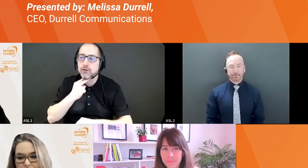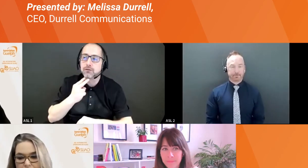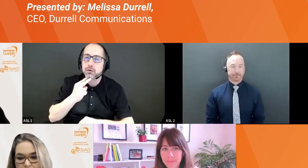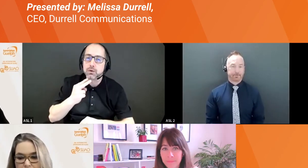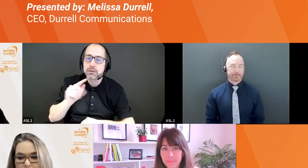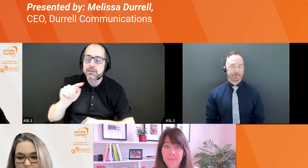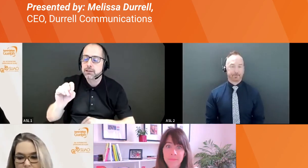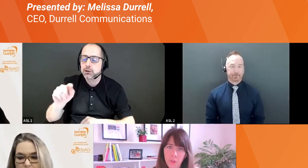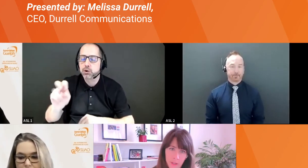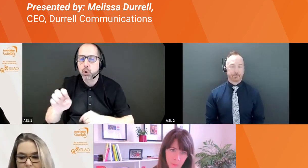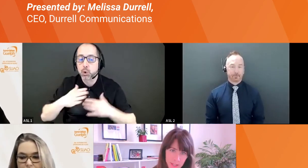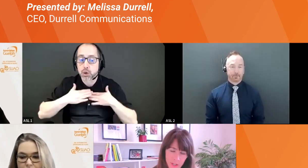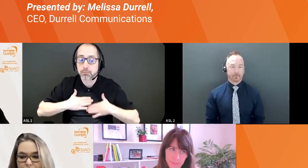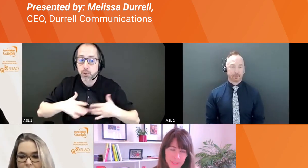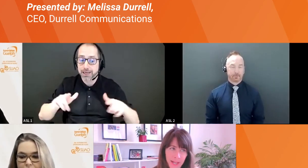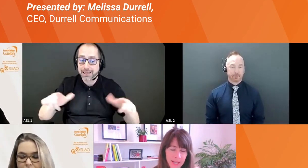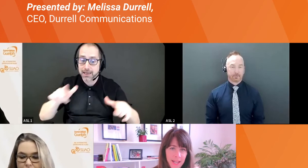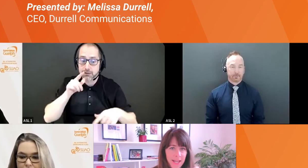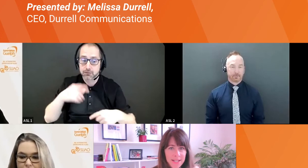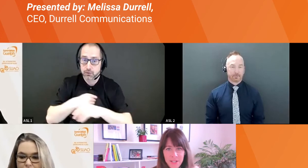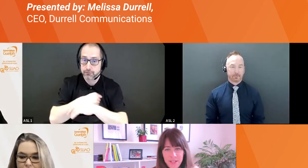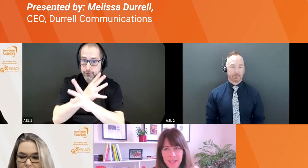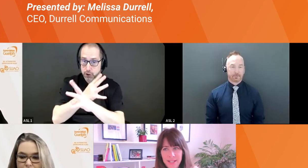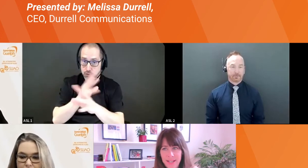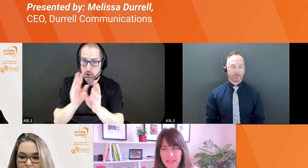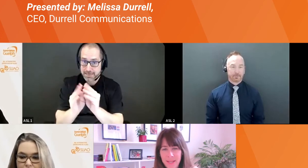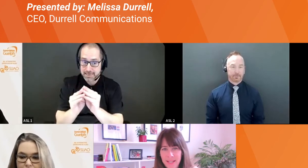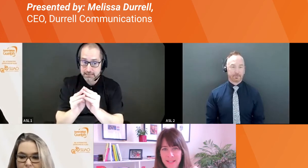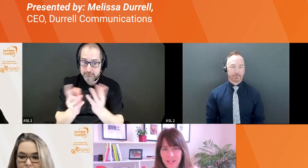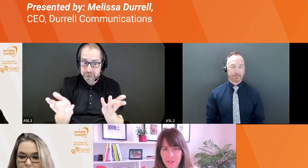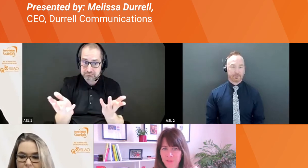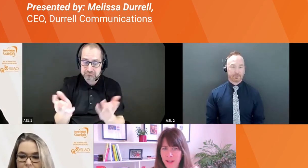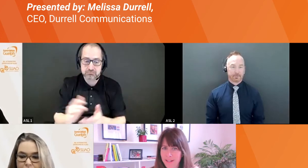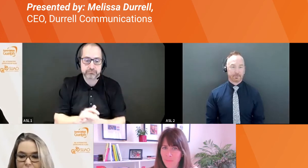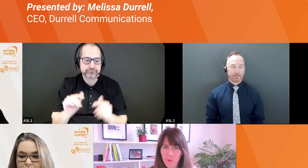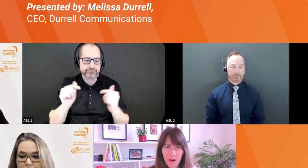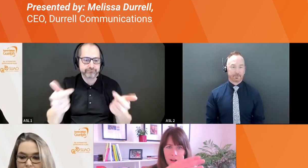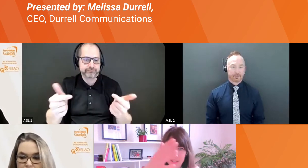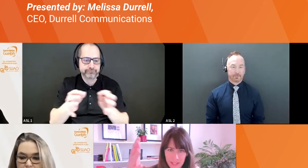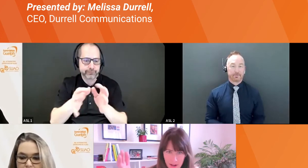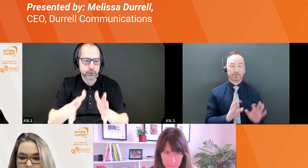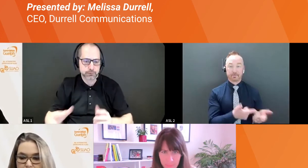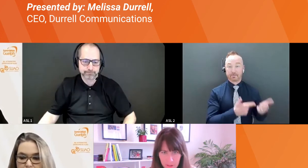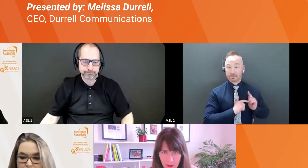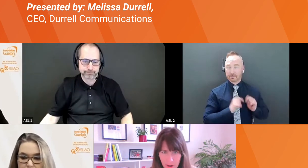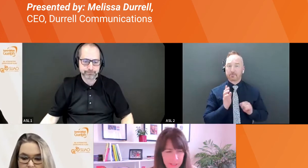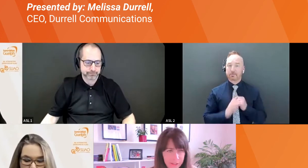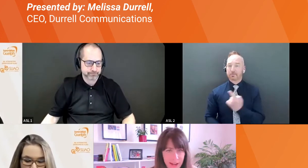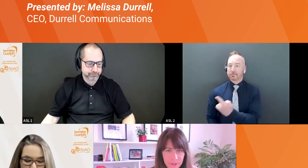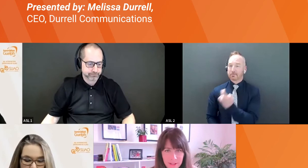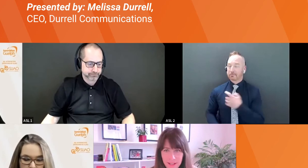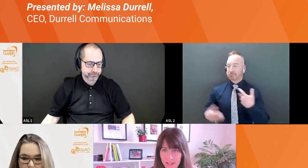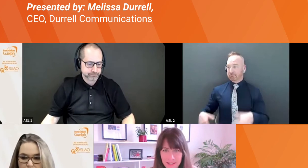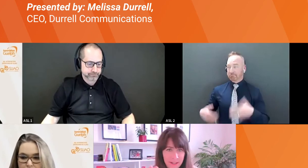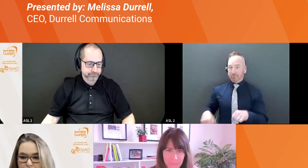meetings? Hmm. Great question. Yeah. It's interesting these days because I do find more often than not, people are not